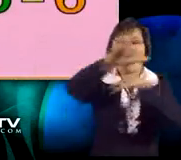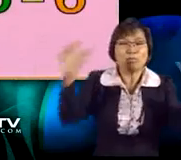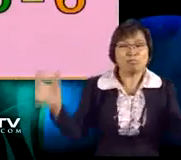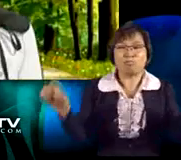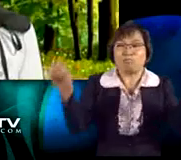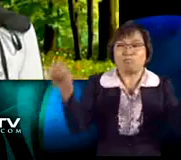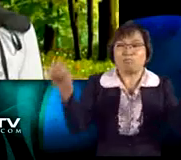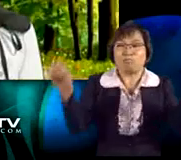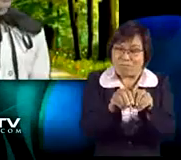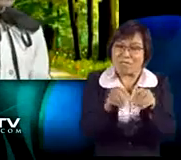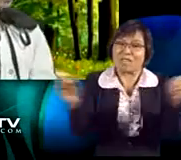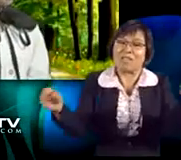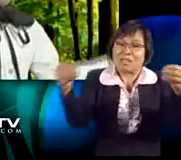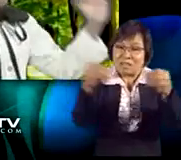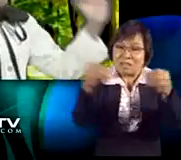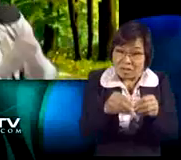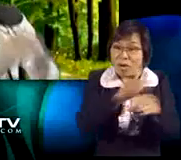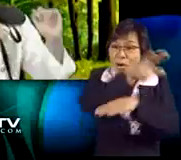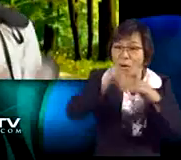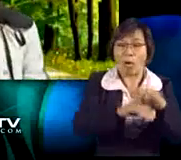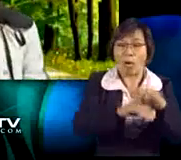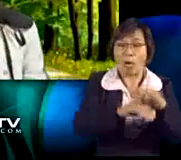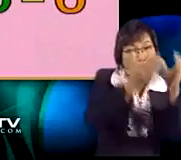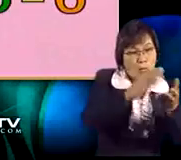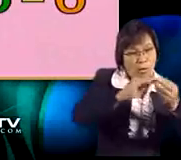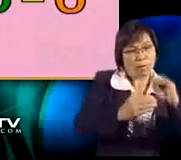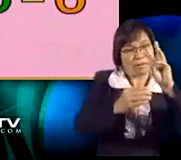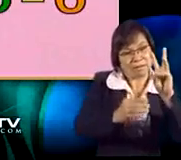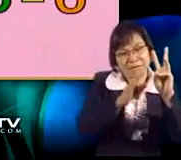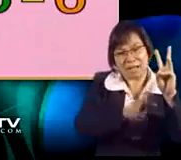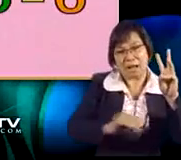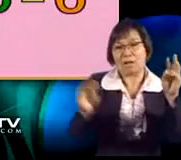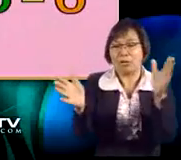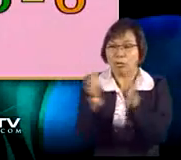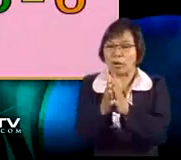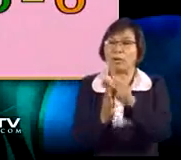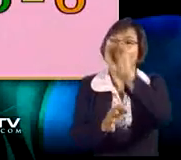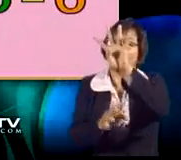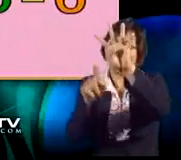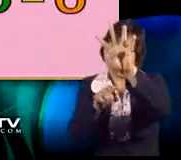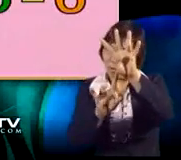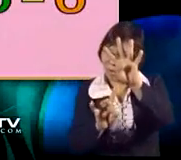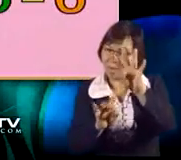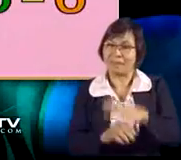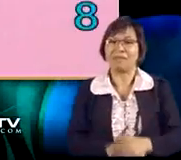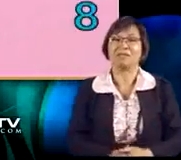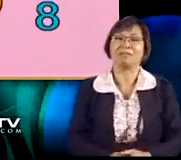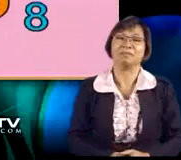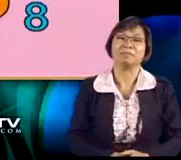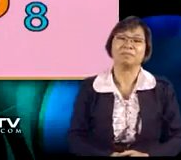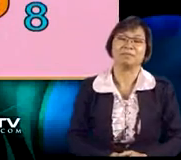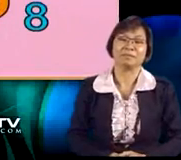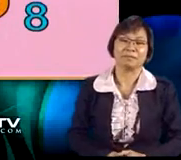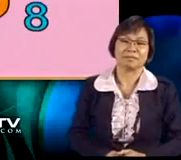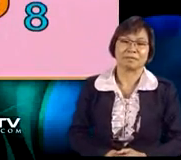got 6. Now, let's put it all together. We take the sum of the whole numbers, which is 6, and